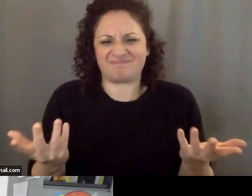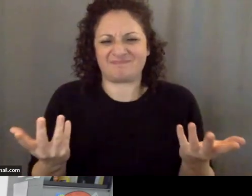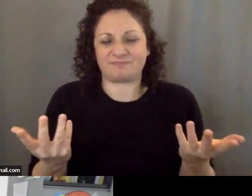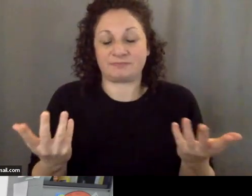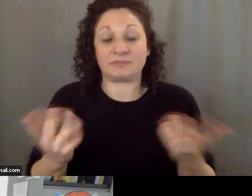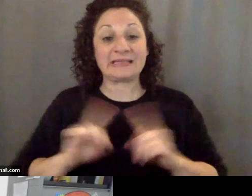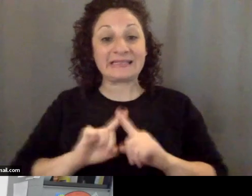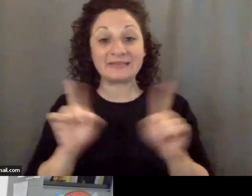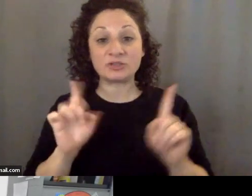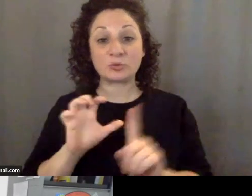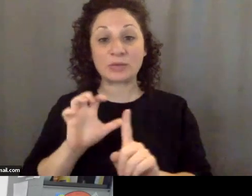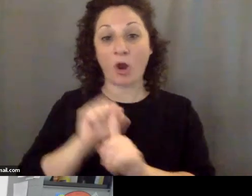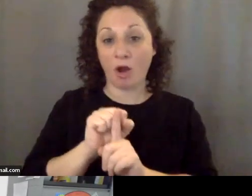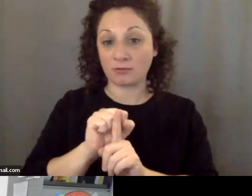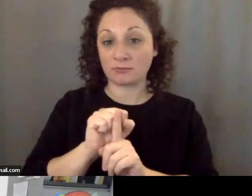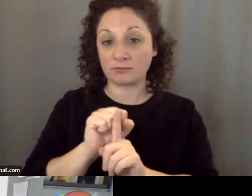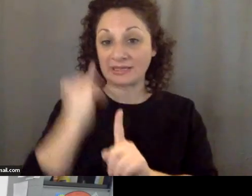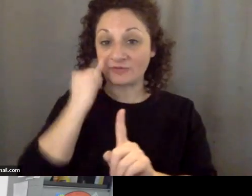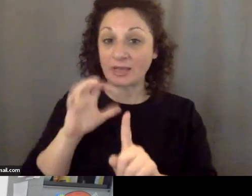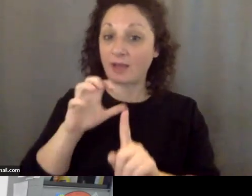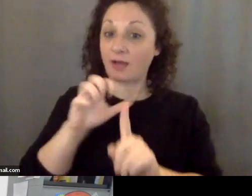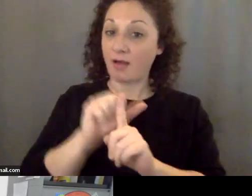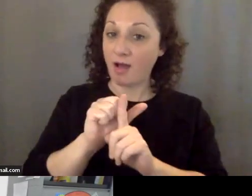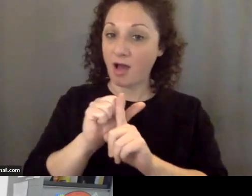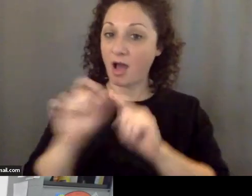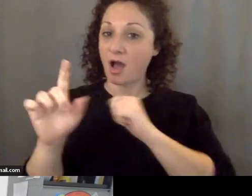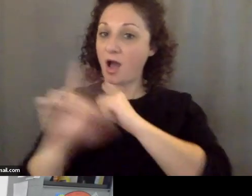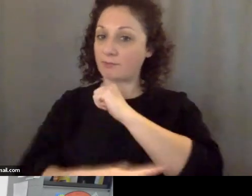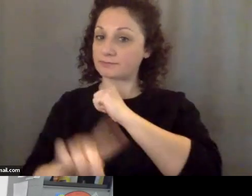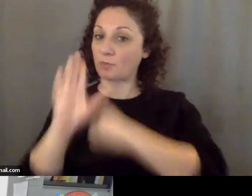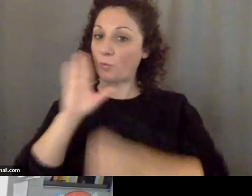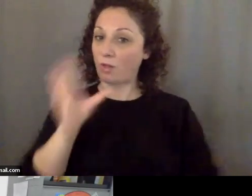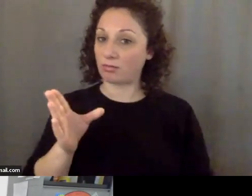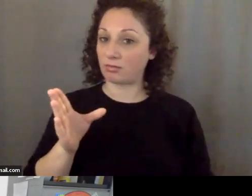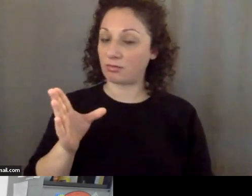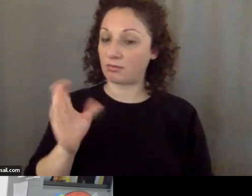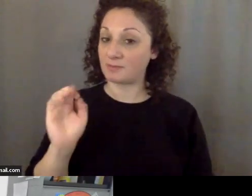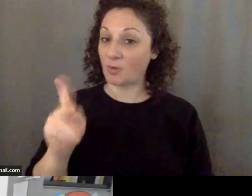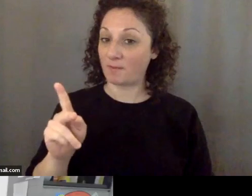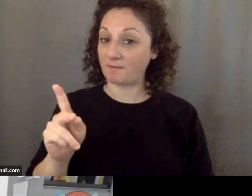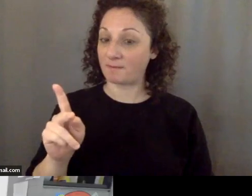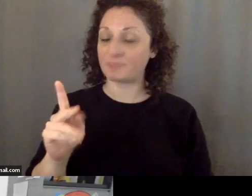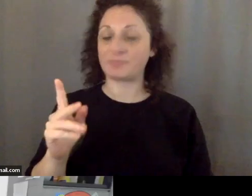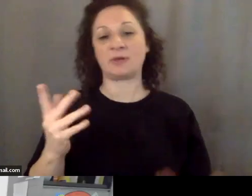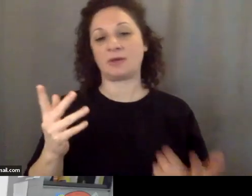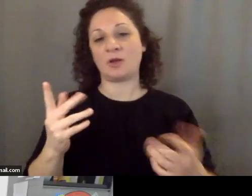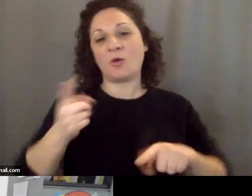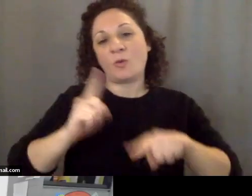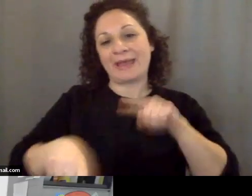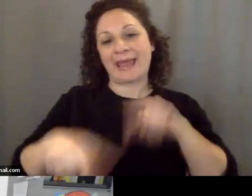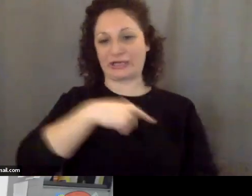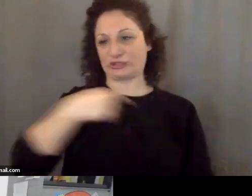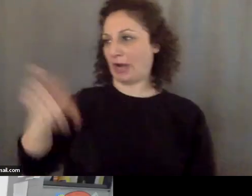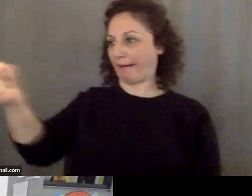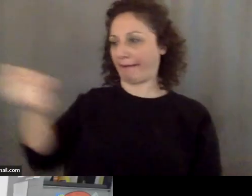And if you get caught, there are going to be consequences. Okay. Now, we can't take China to jail over this, but we